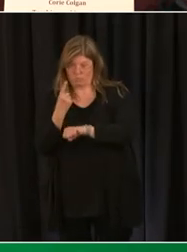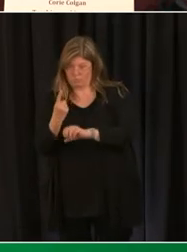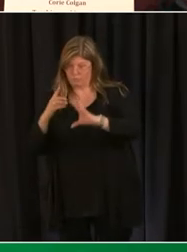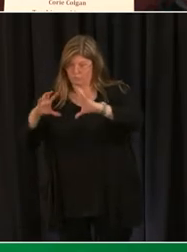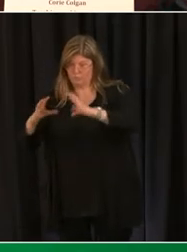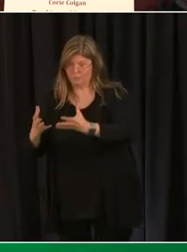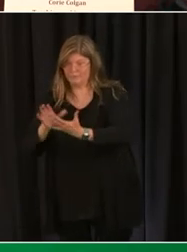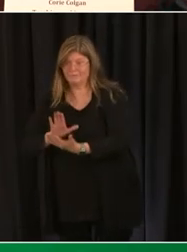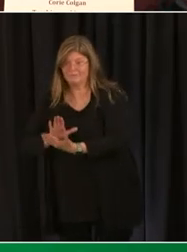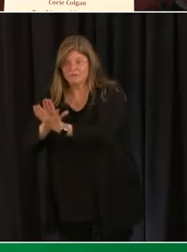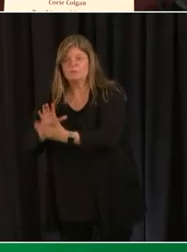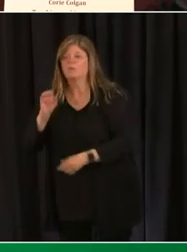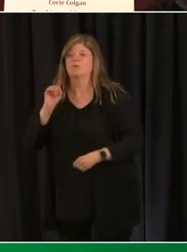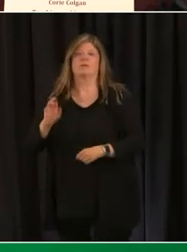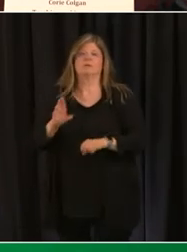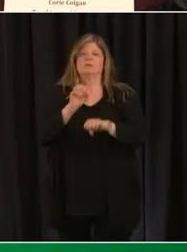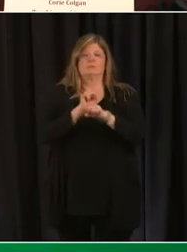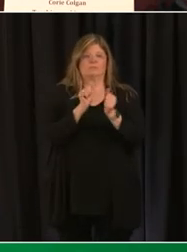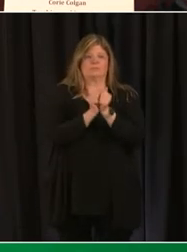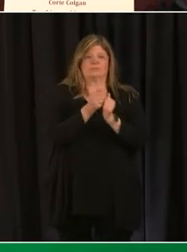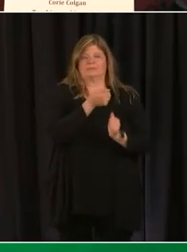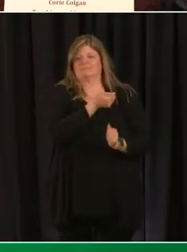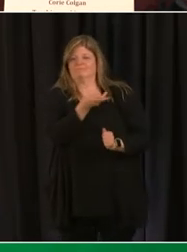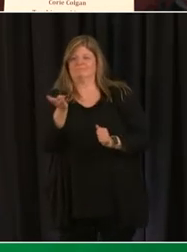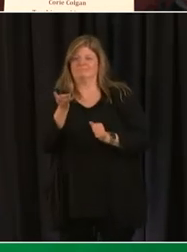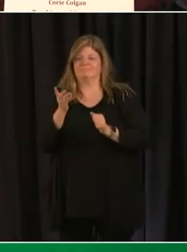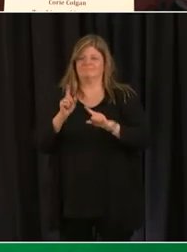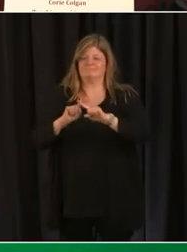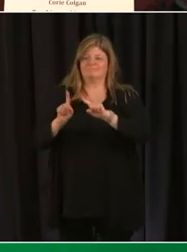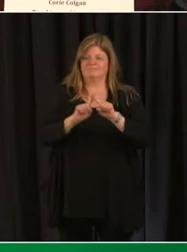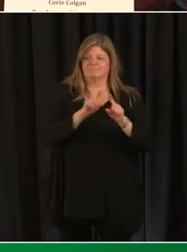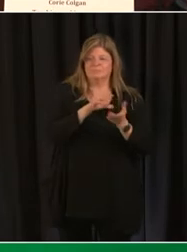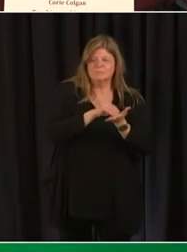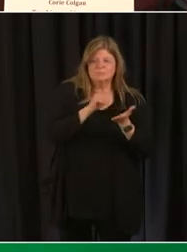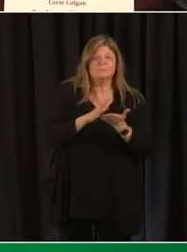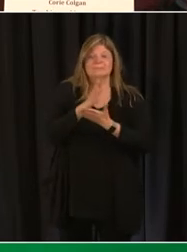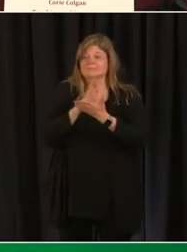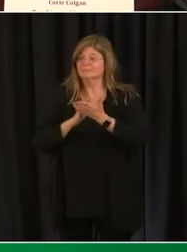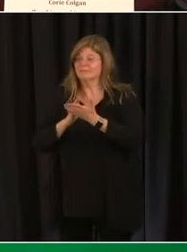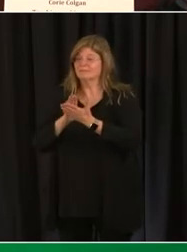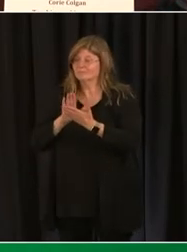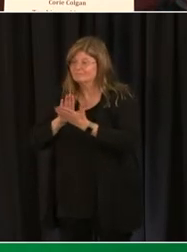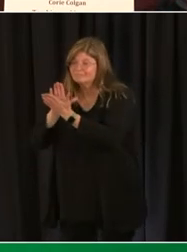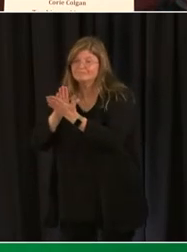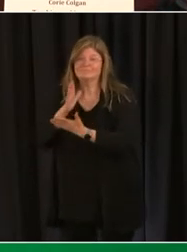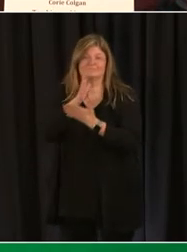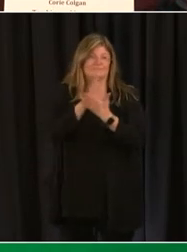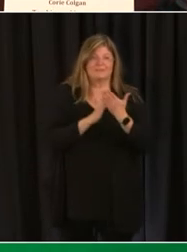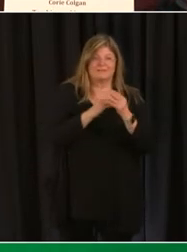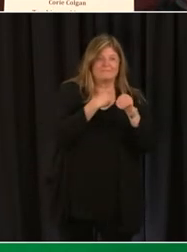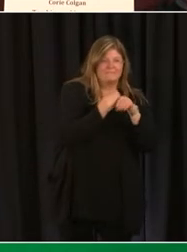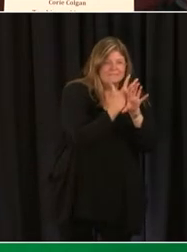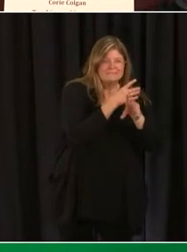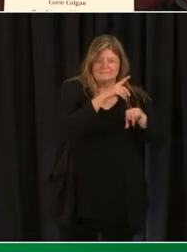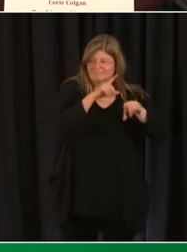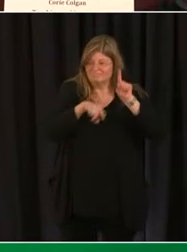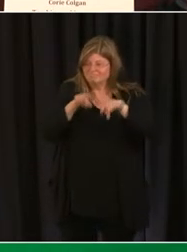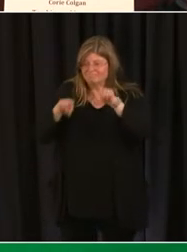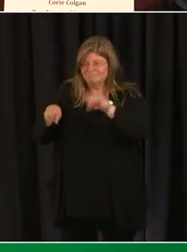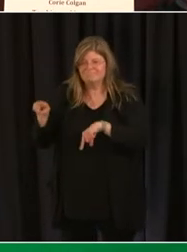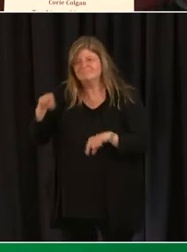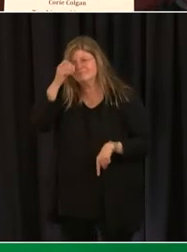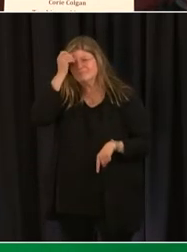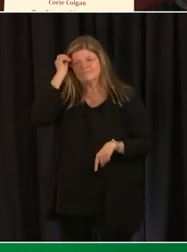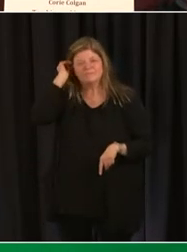students in person only or is working with their whole classroom community some in person and some tuning in from home. So